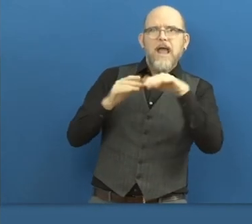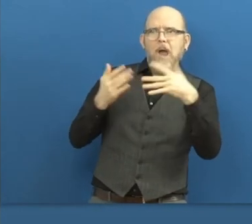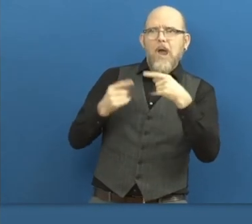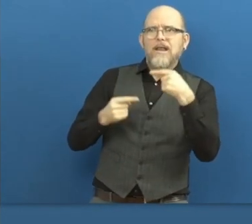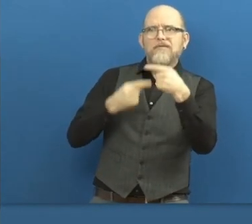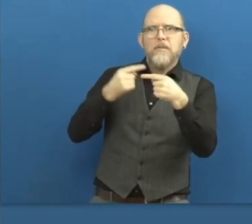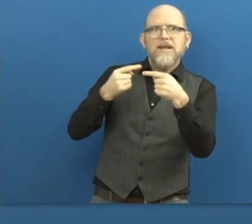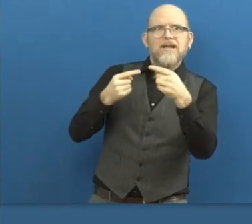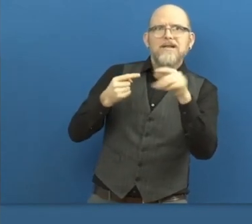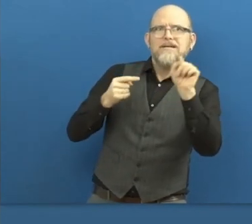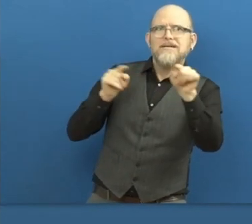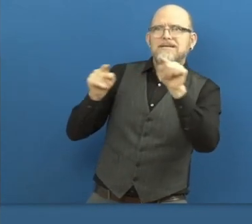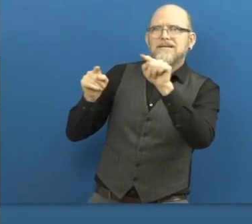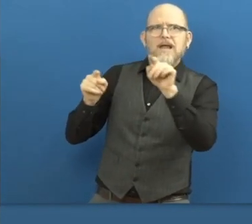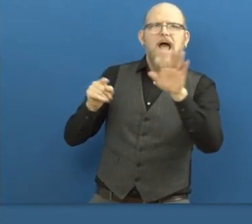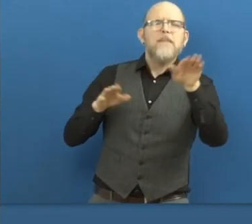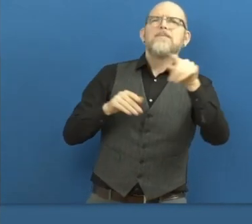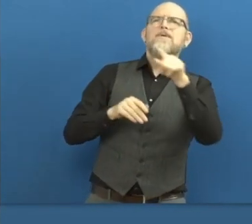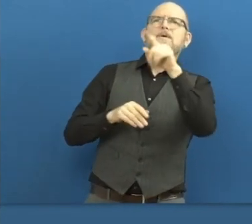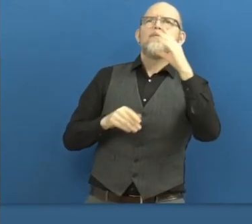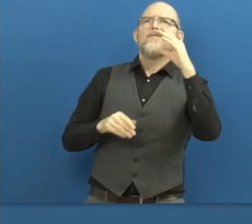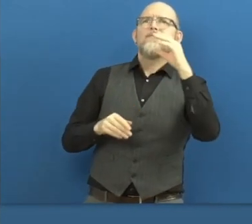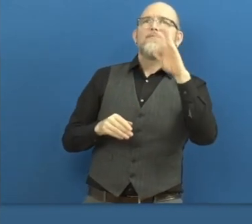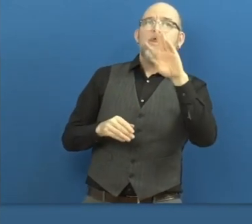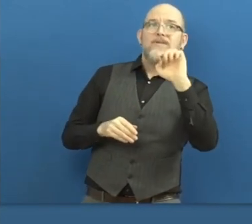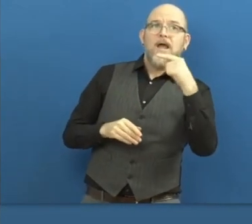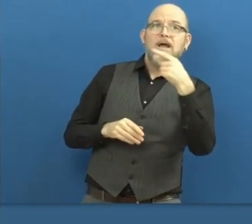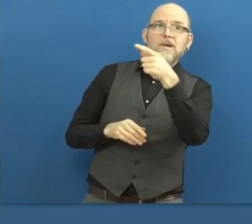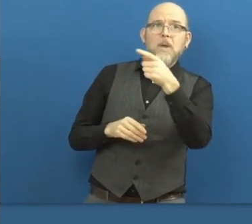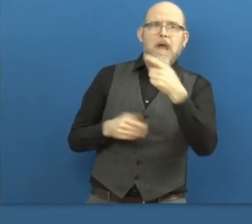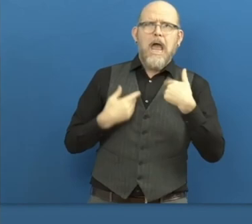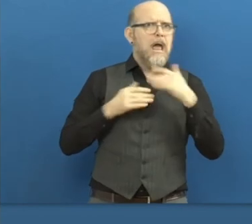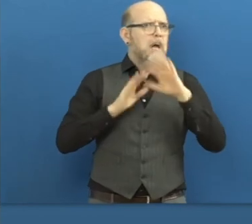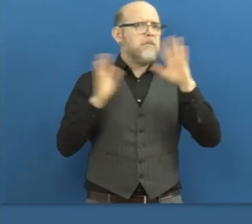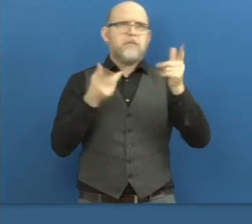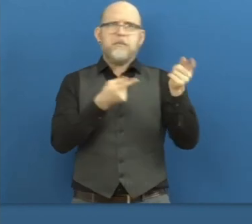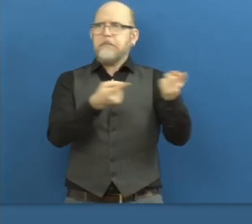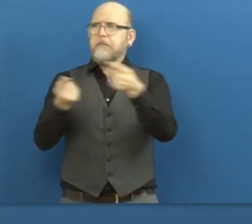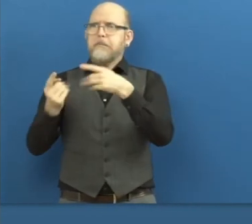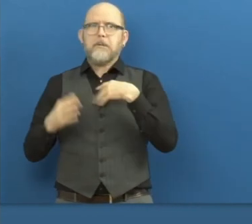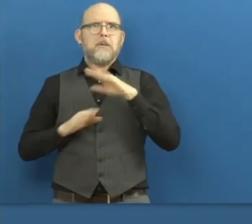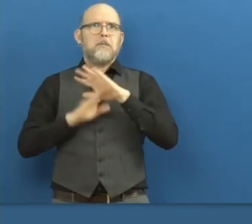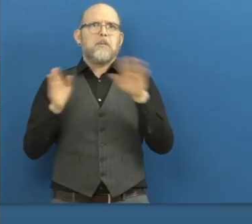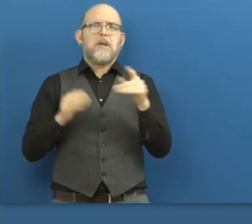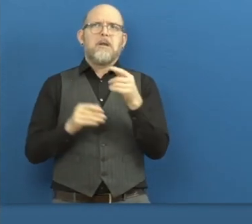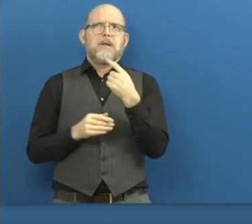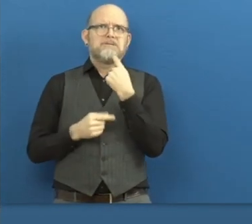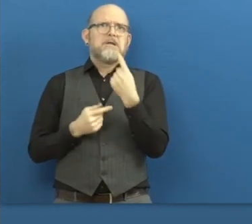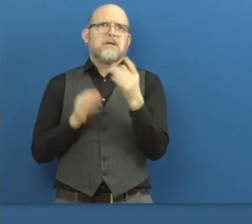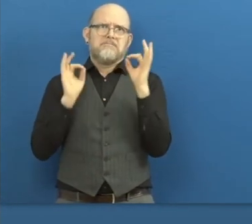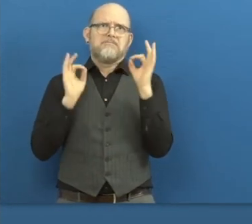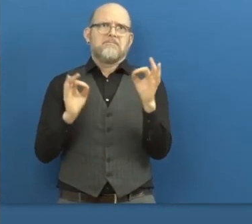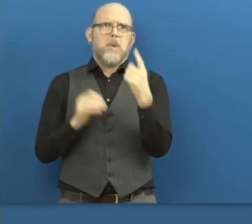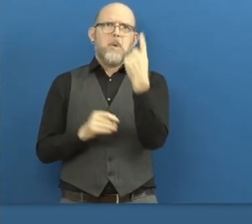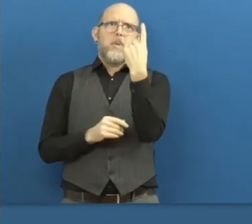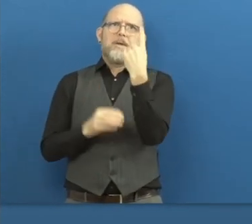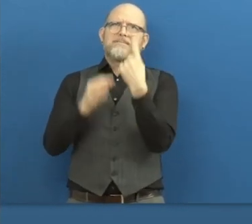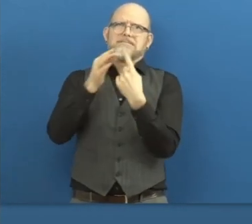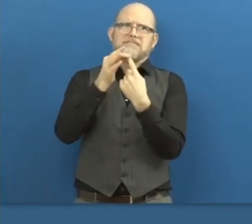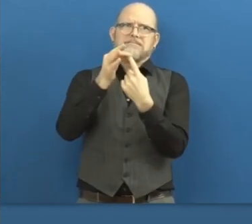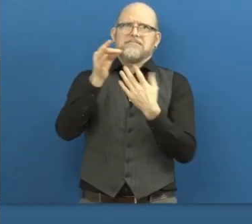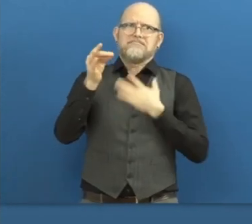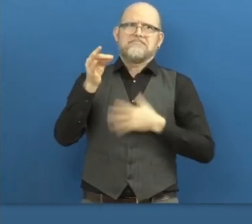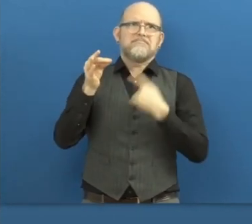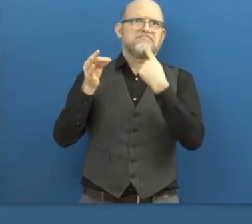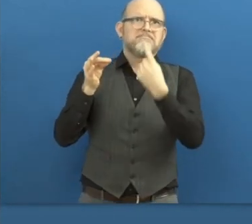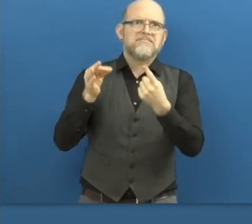much more to say, honestly, but maybe one more, a bit more technical aspect. I would also be interested in learnings on